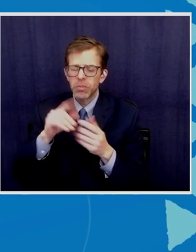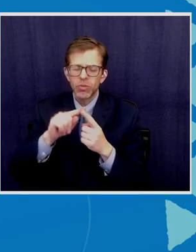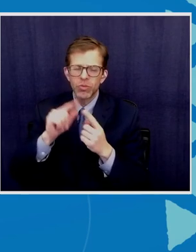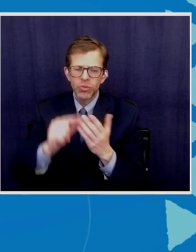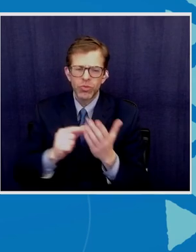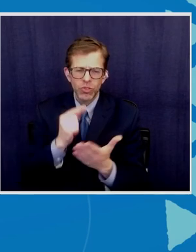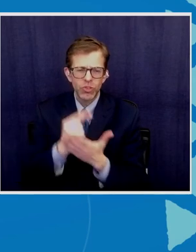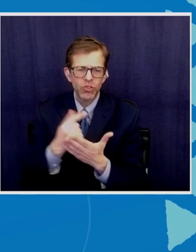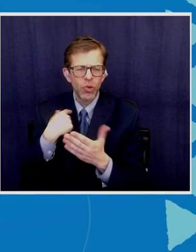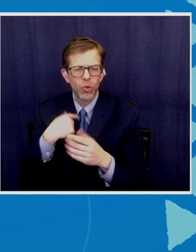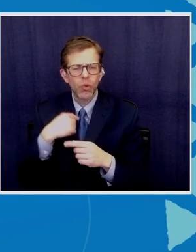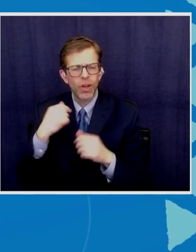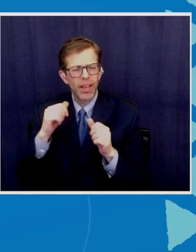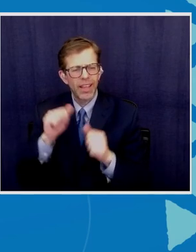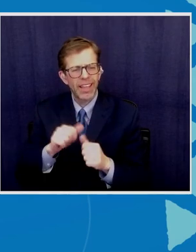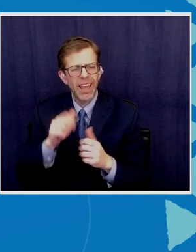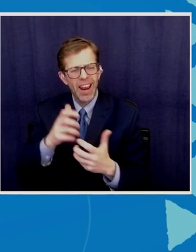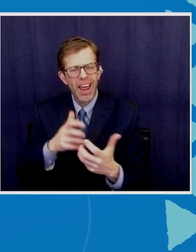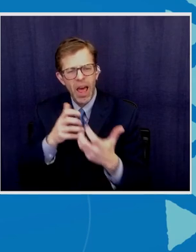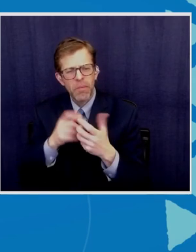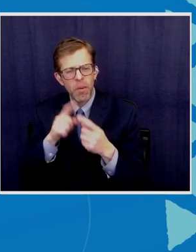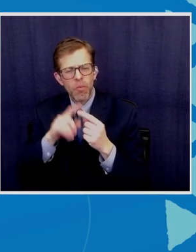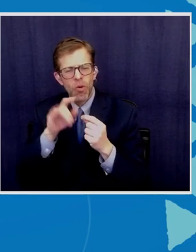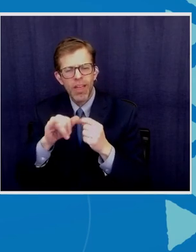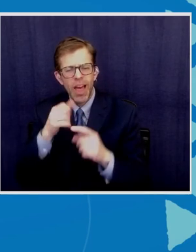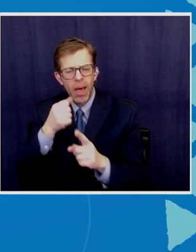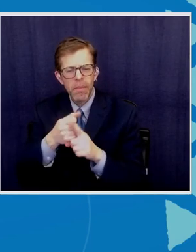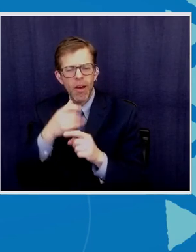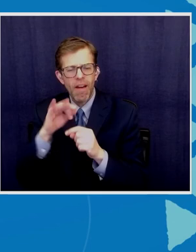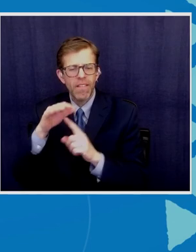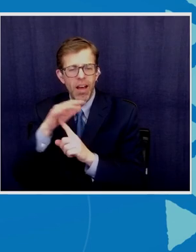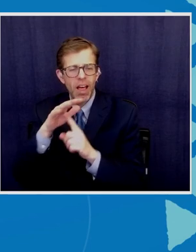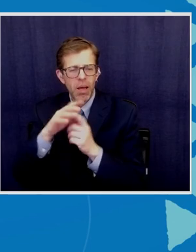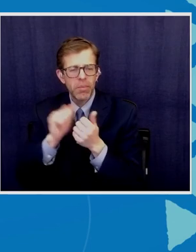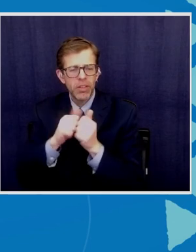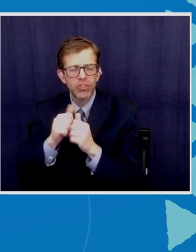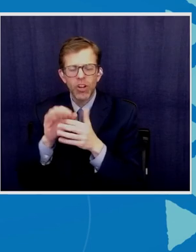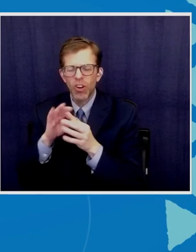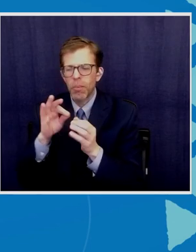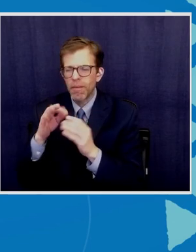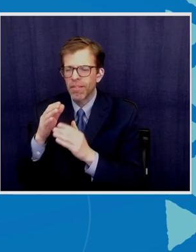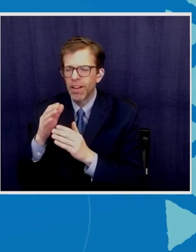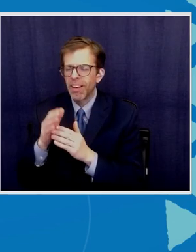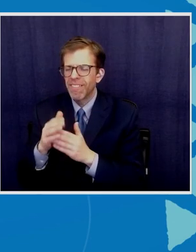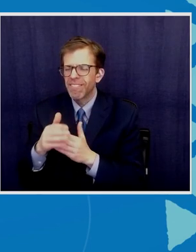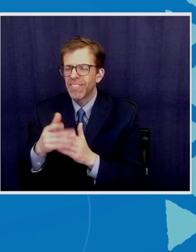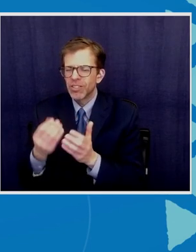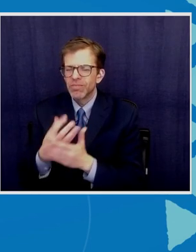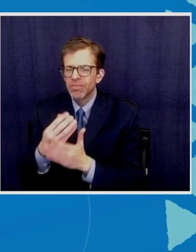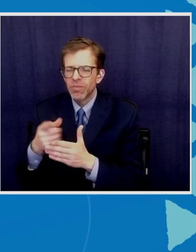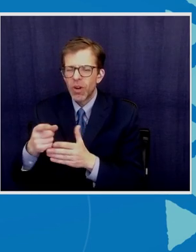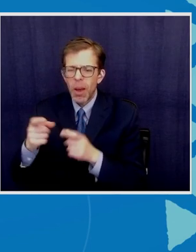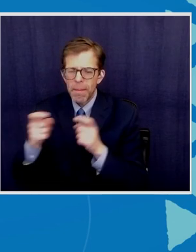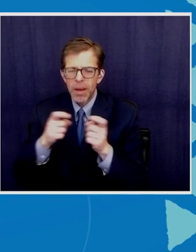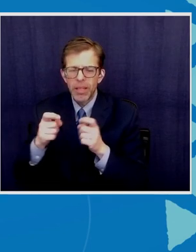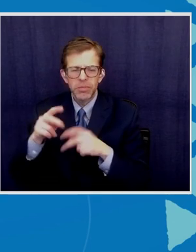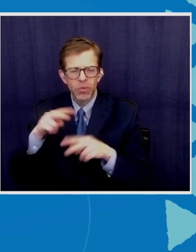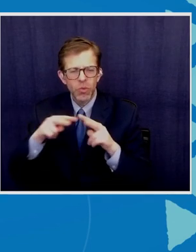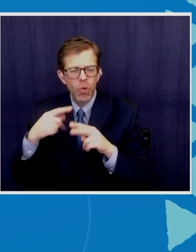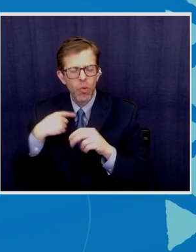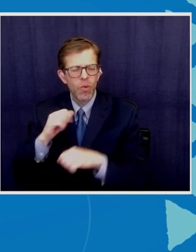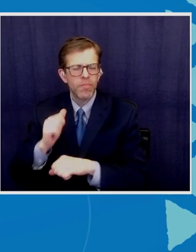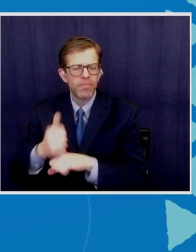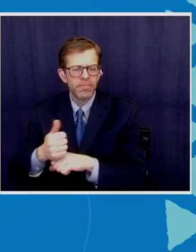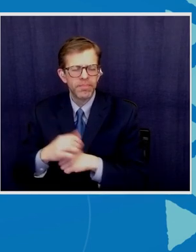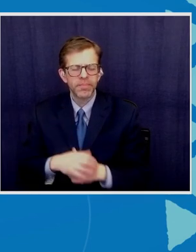can adapt to the impacts of climate change in terms of the fisheries management regimes that we put in place. Making sure